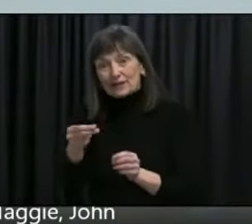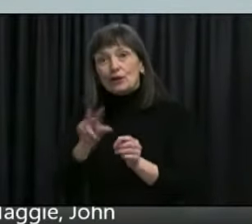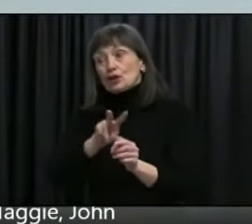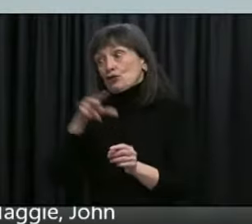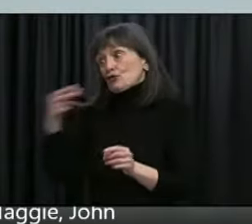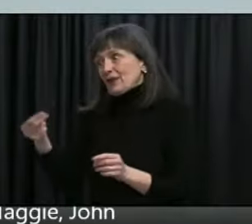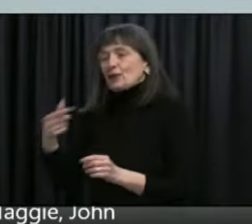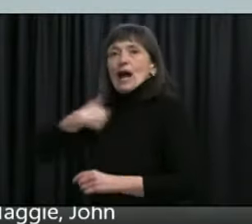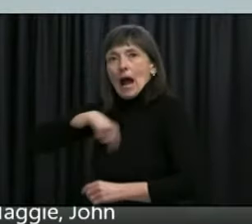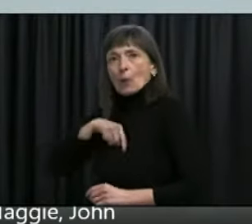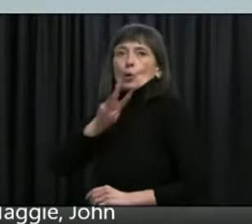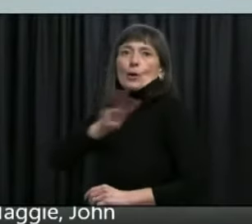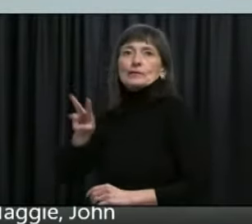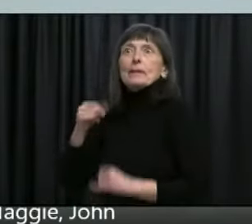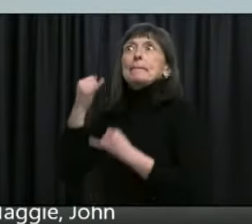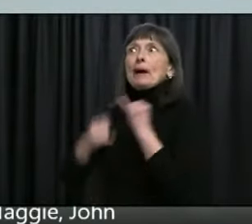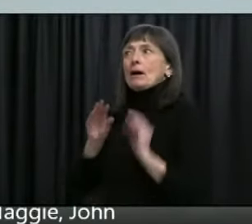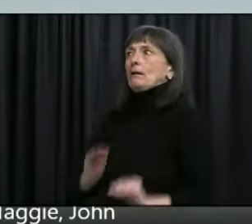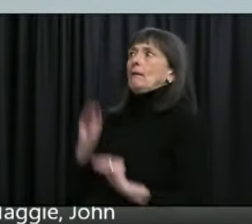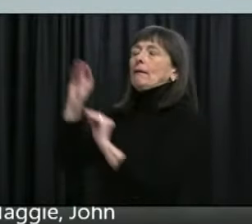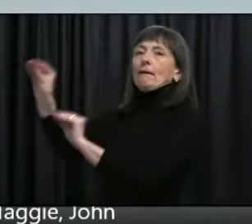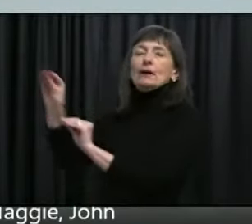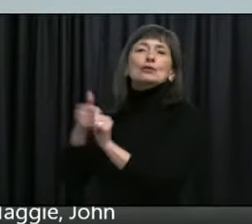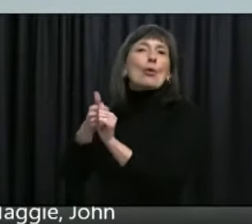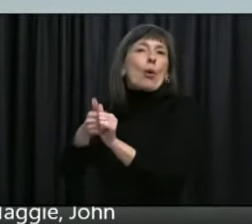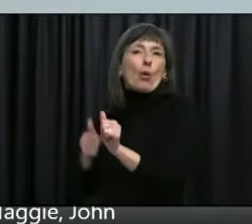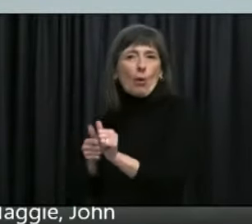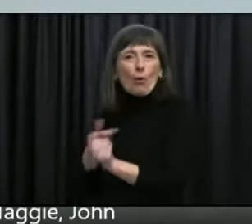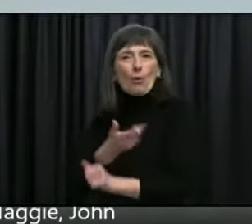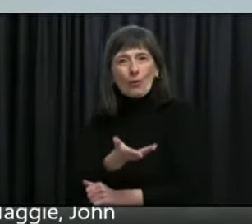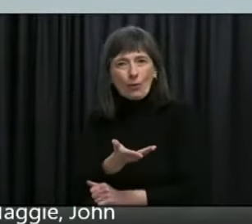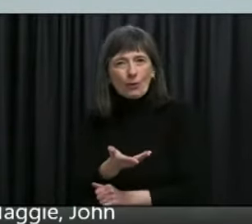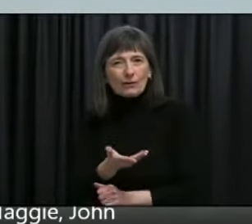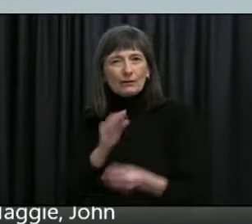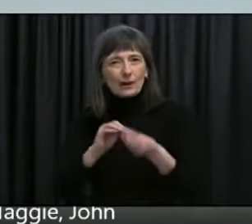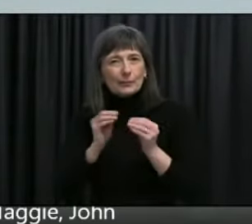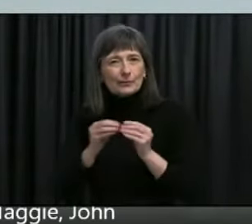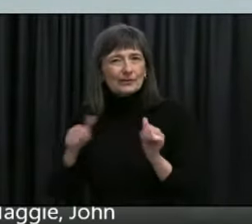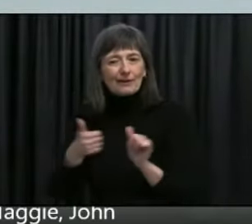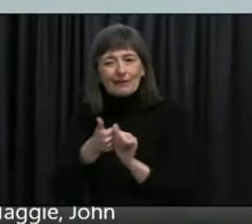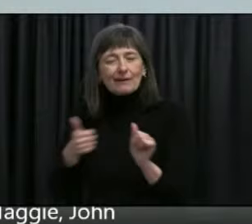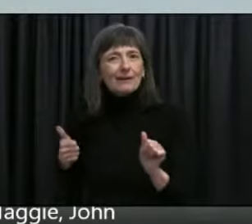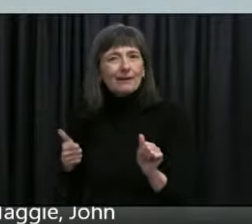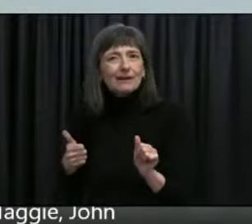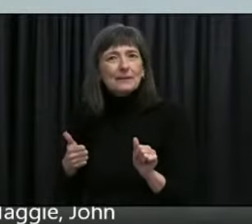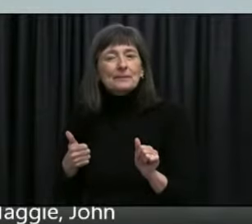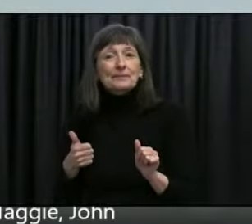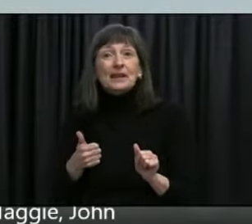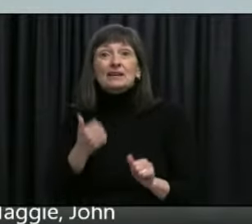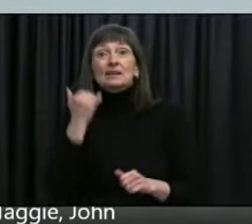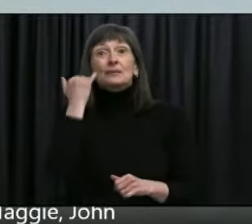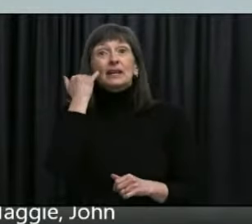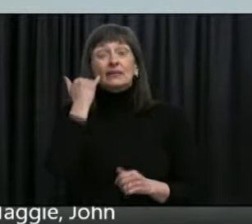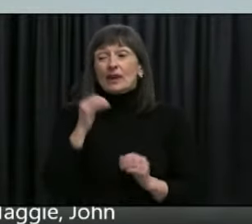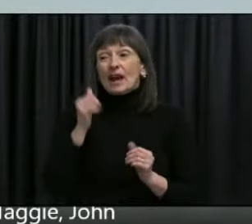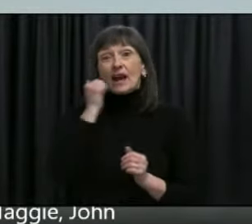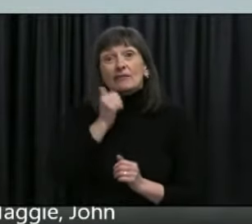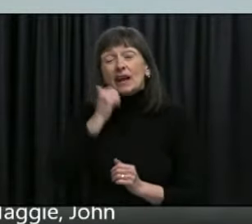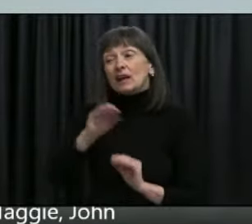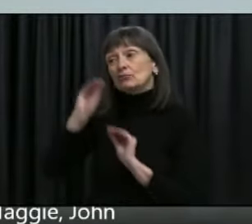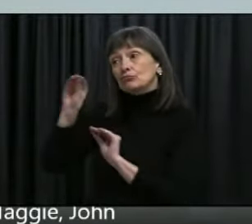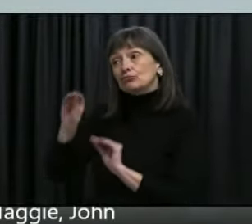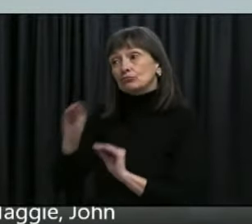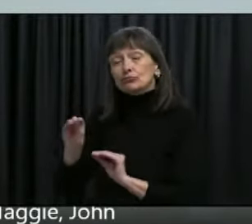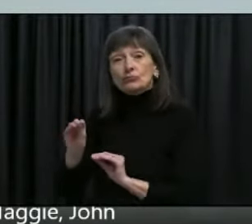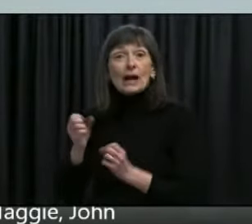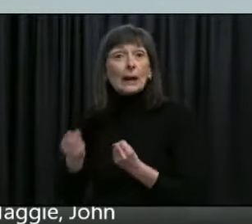uh something we've looked at and whether or not we should report slightly differently in terms of numbers of vaccine shots given daily uh for example